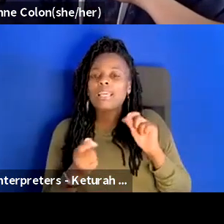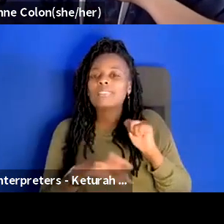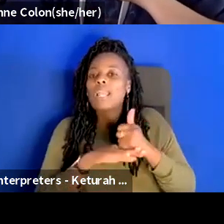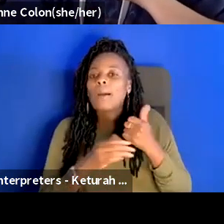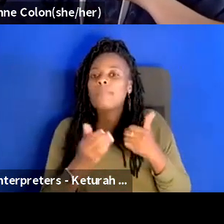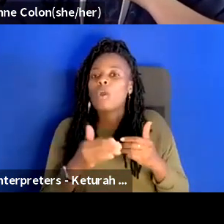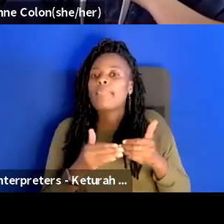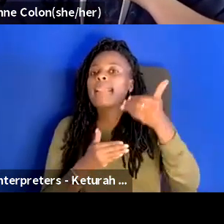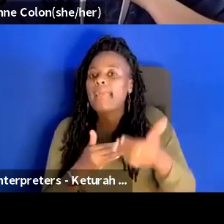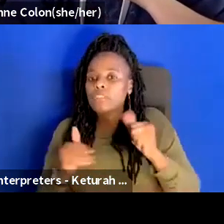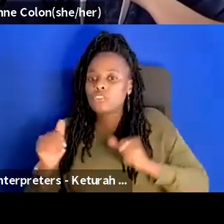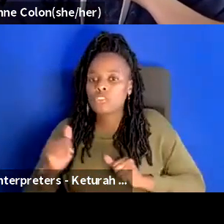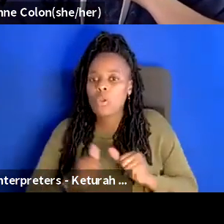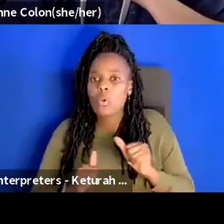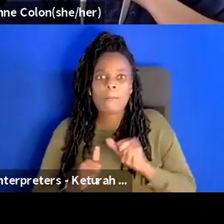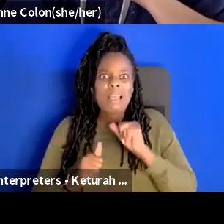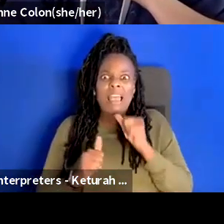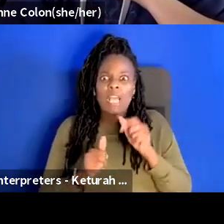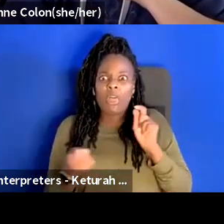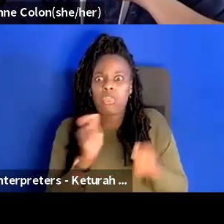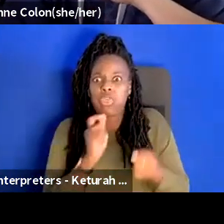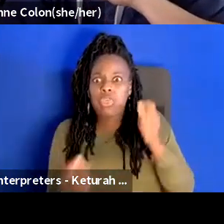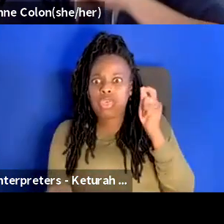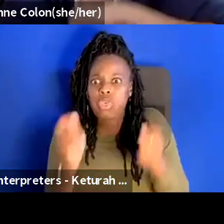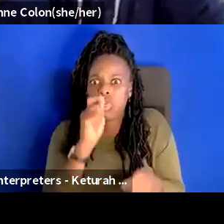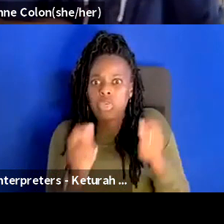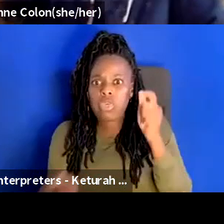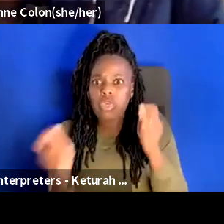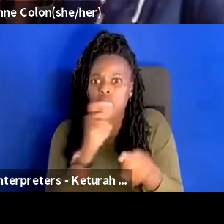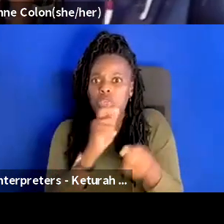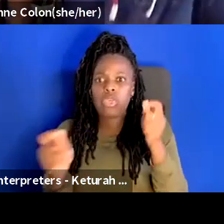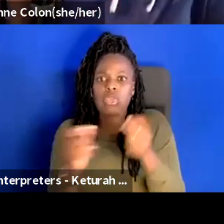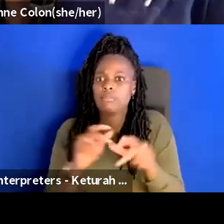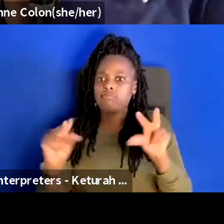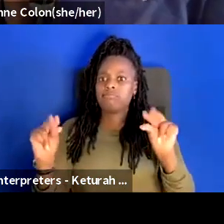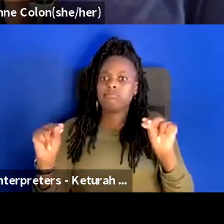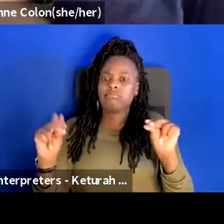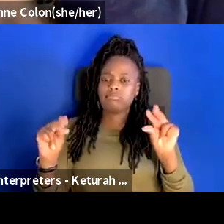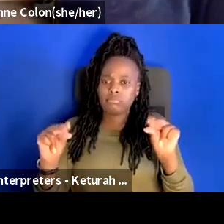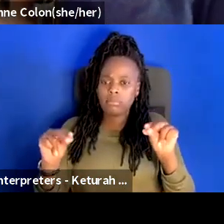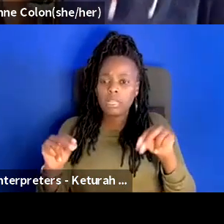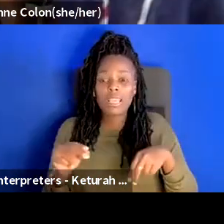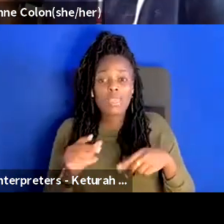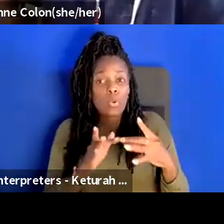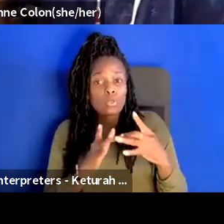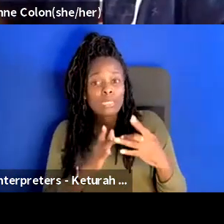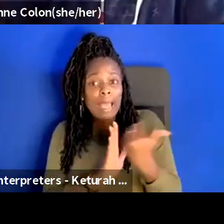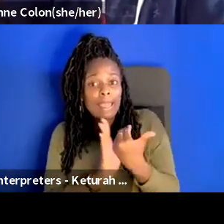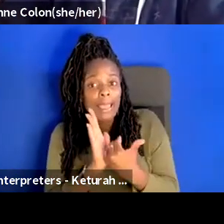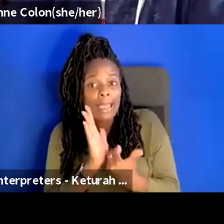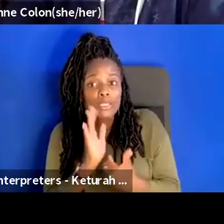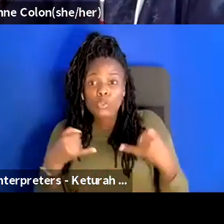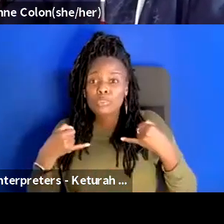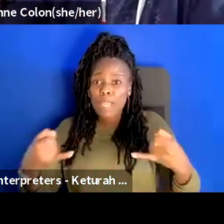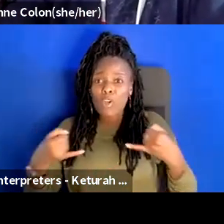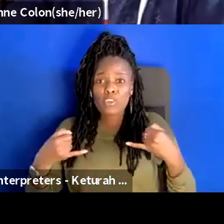target and i think that comes back to what tavia said about establishing the guidelines and the boundaries so that we can feel safe